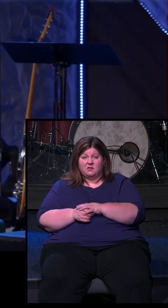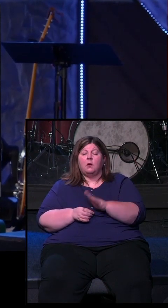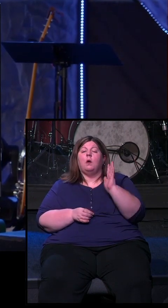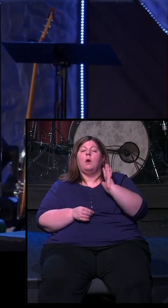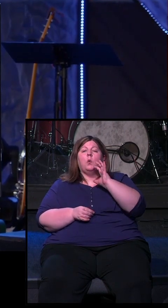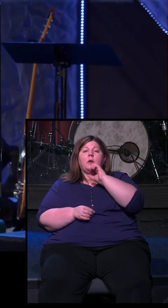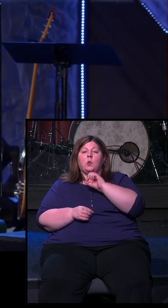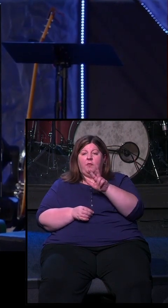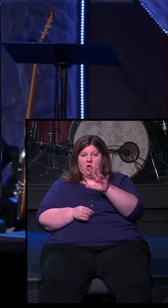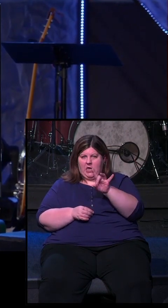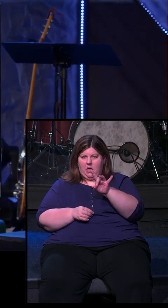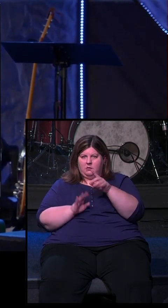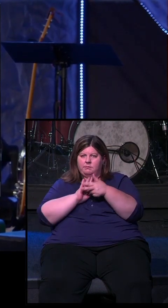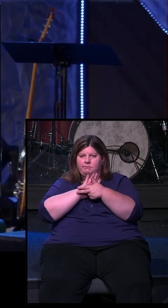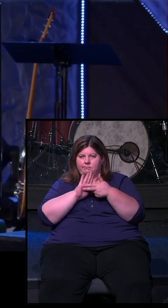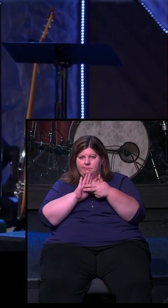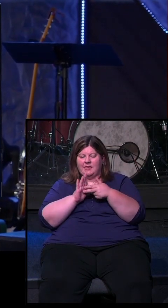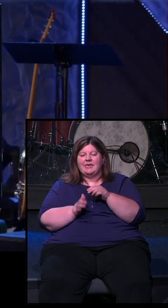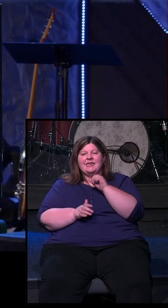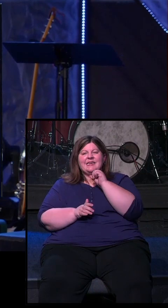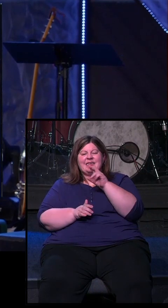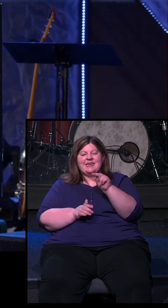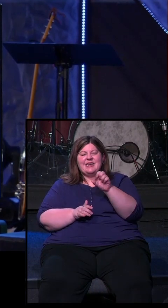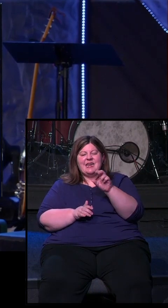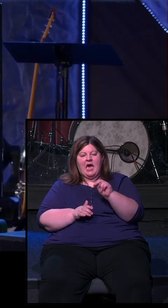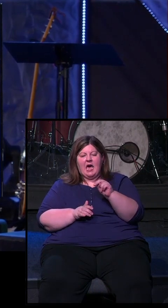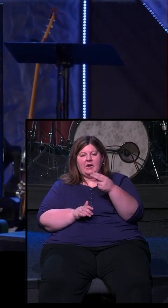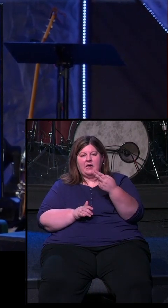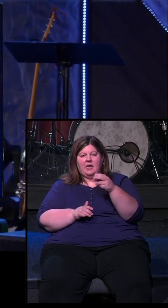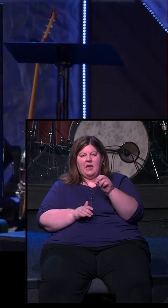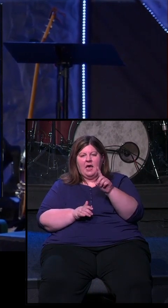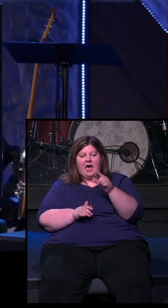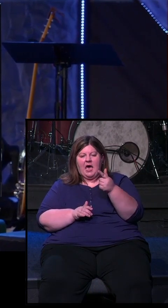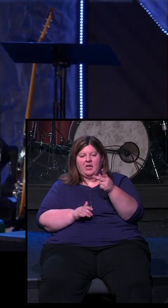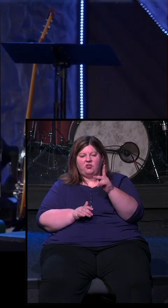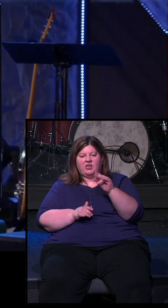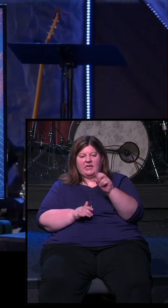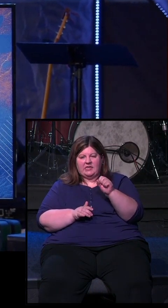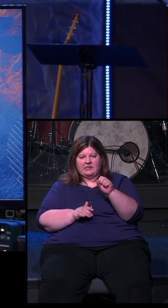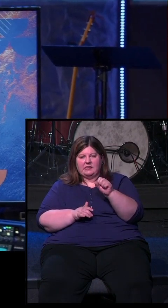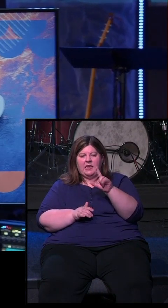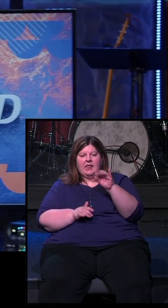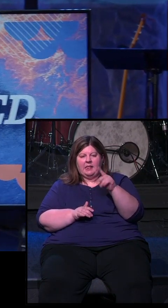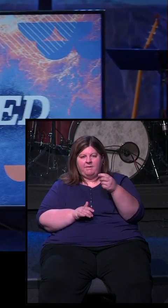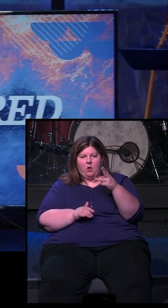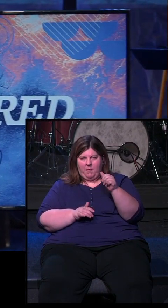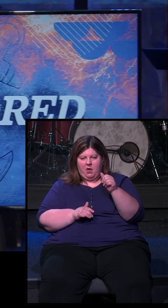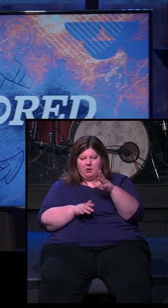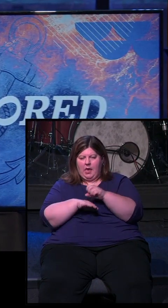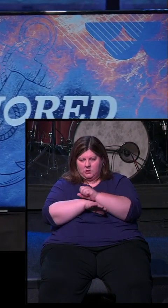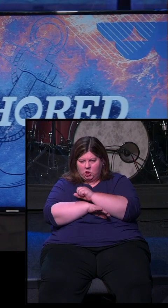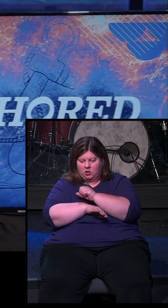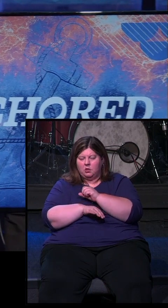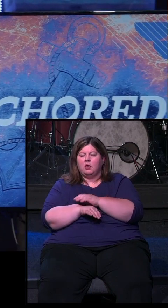38 years old, I was diagnosed with a form of non-Hodgkin's lymphoma. I'm right now in remission. But every six months, I've shared this with